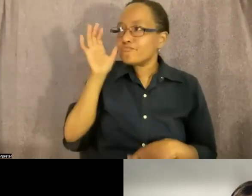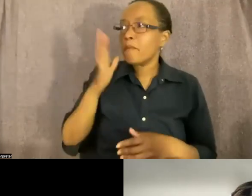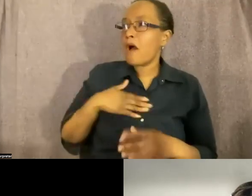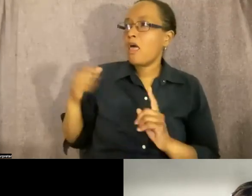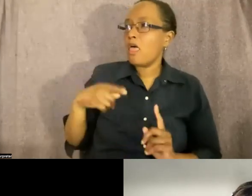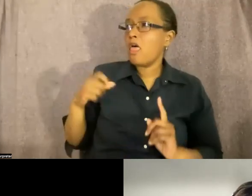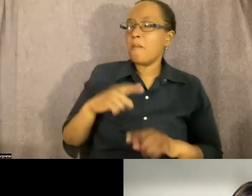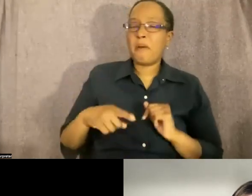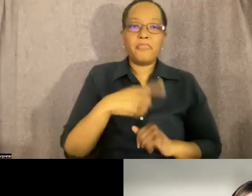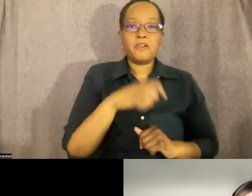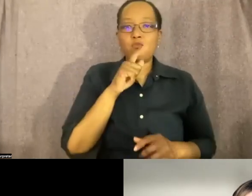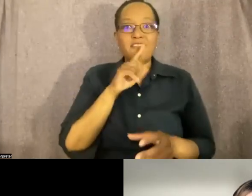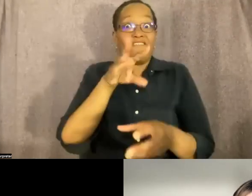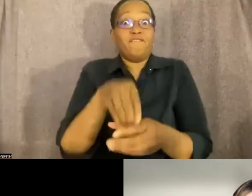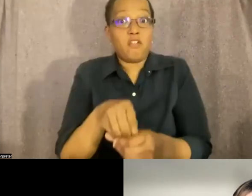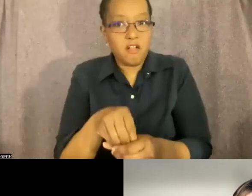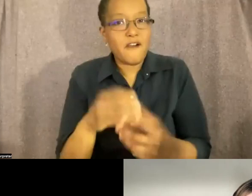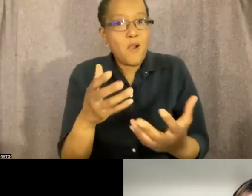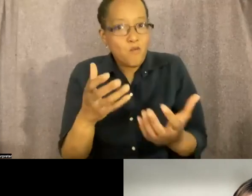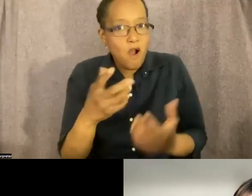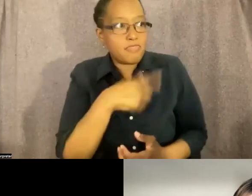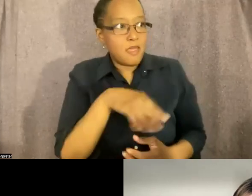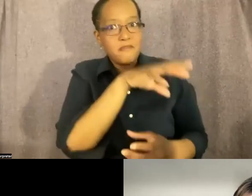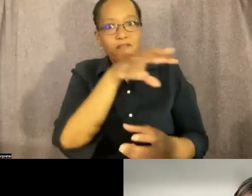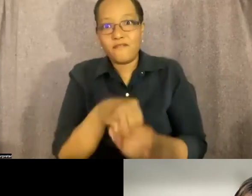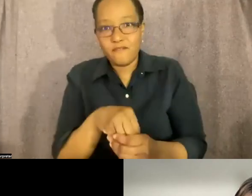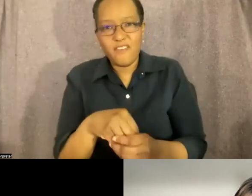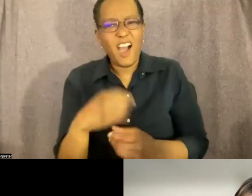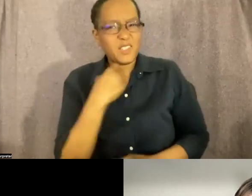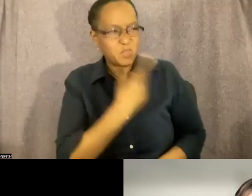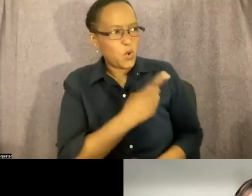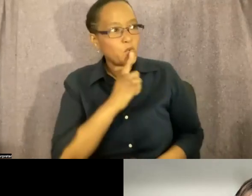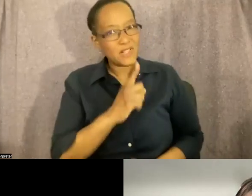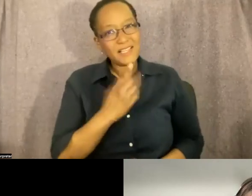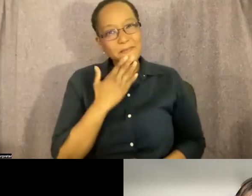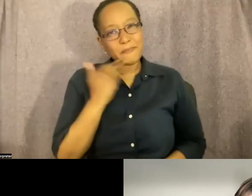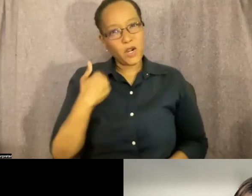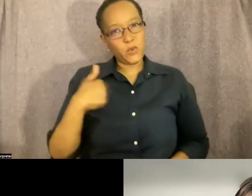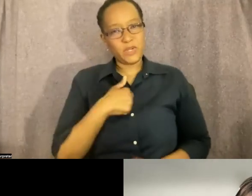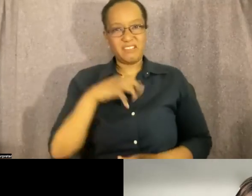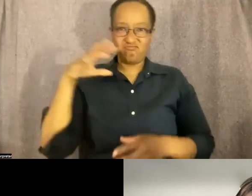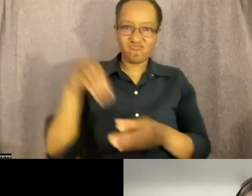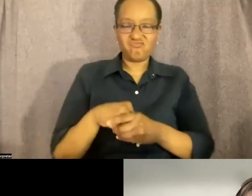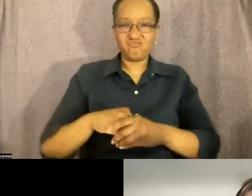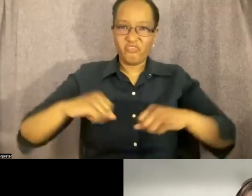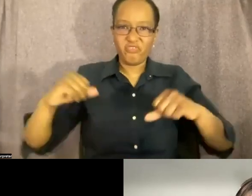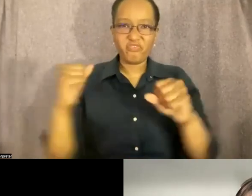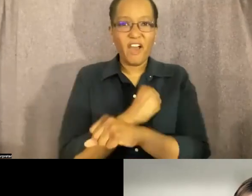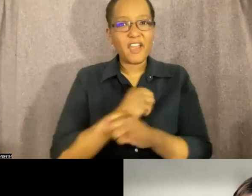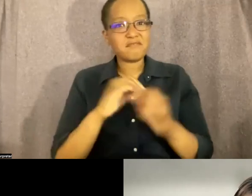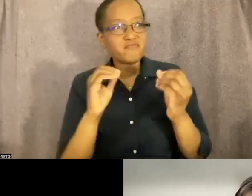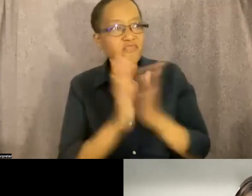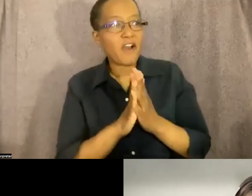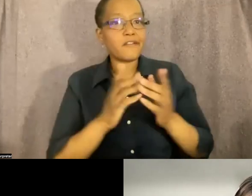of want them to engage. And I always say it's better to fight than not fight, because at least you get to hear both sides out. And so